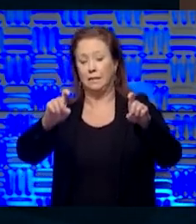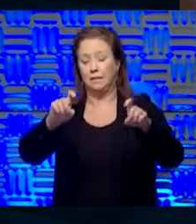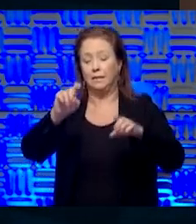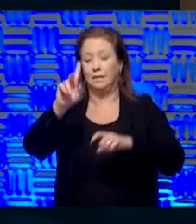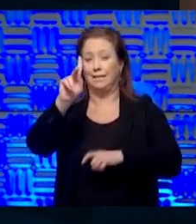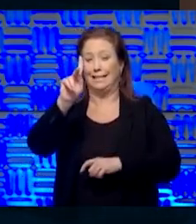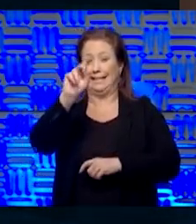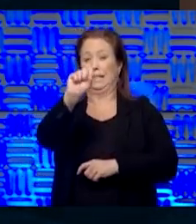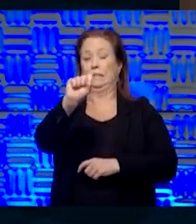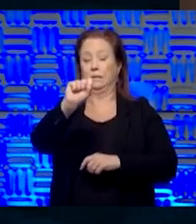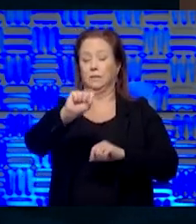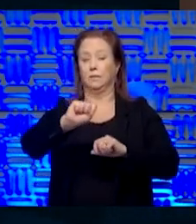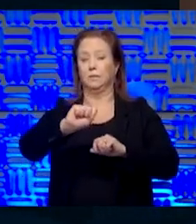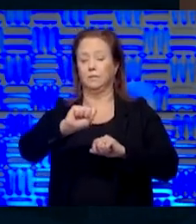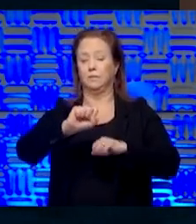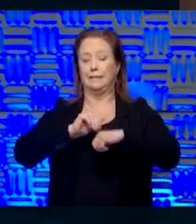Kansas.